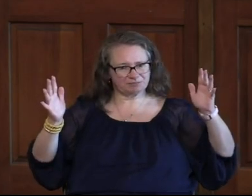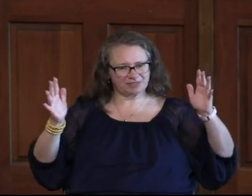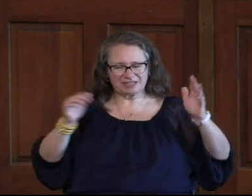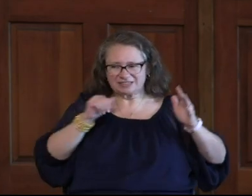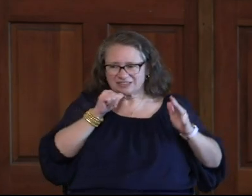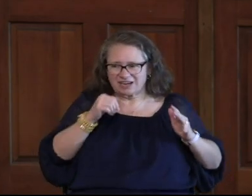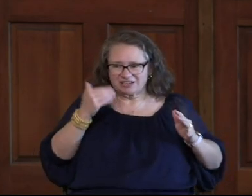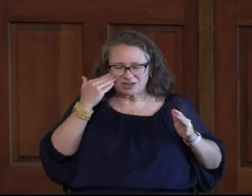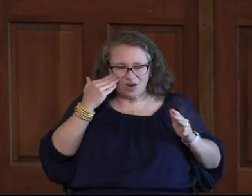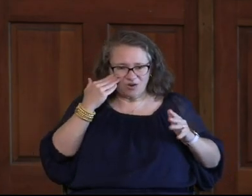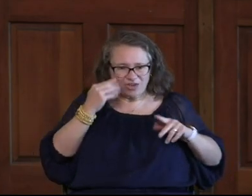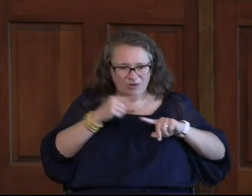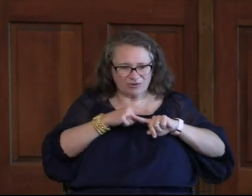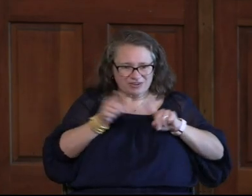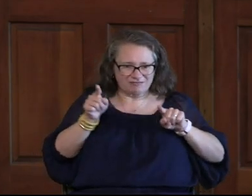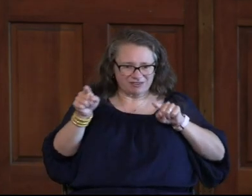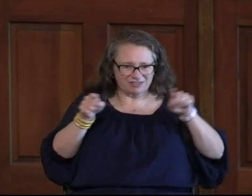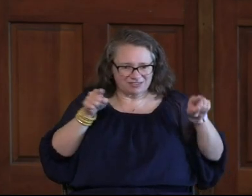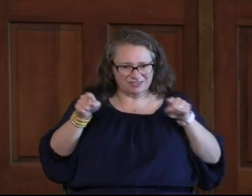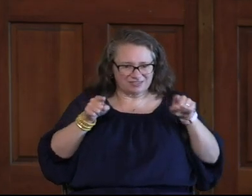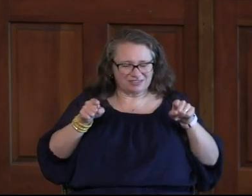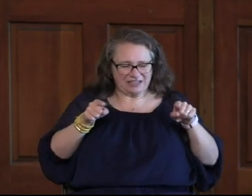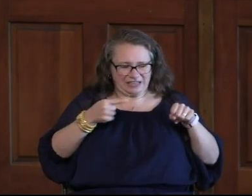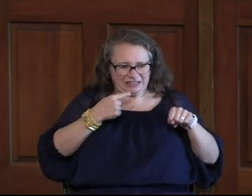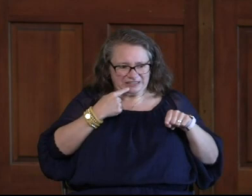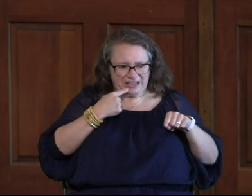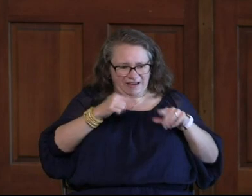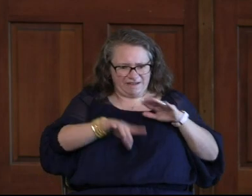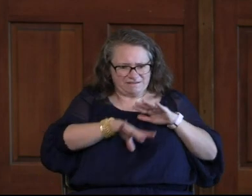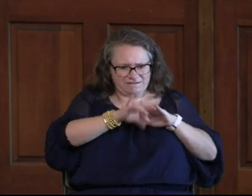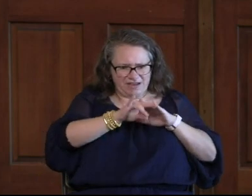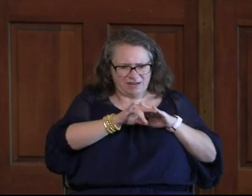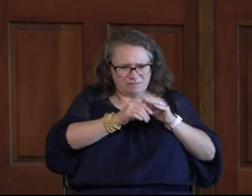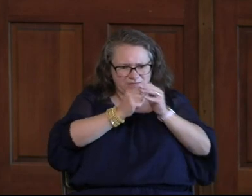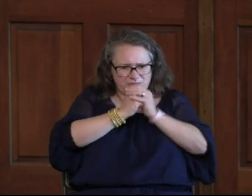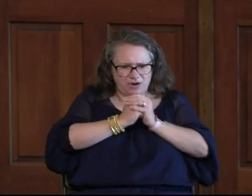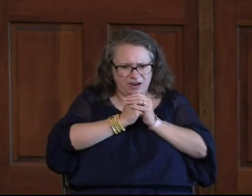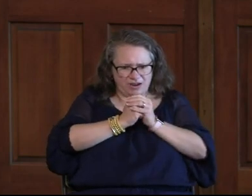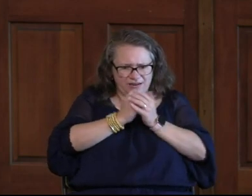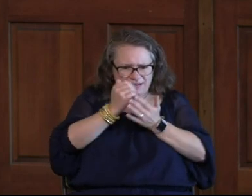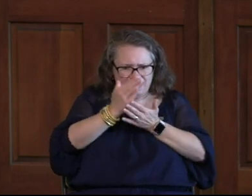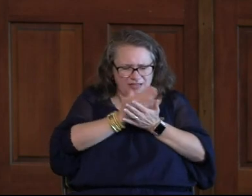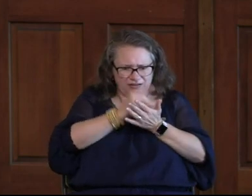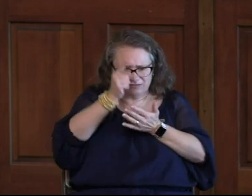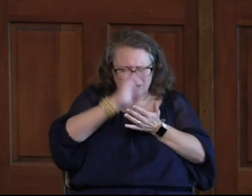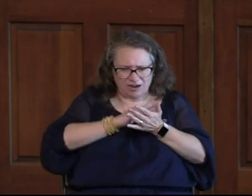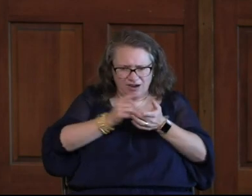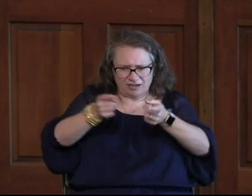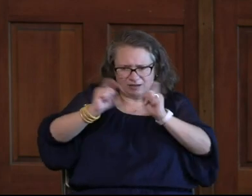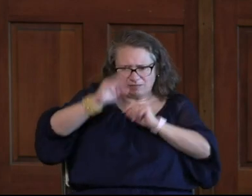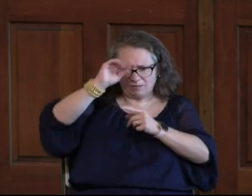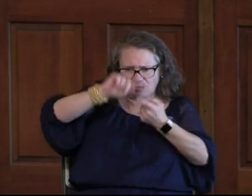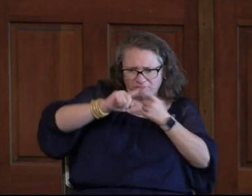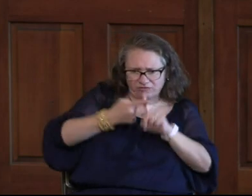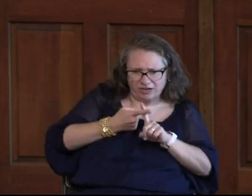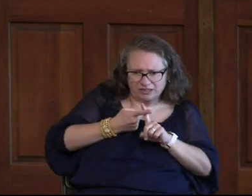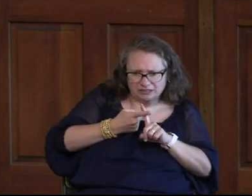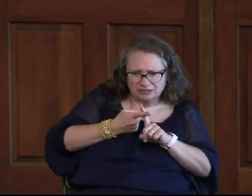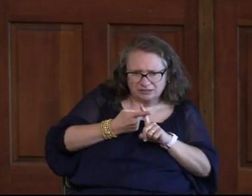She didn't realize they were different things. And so she said, I found my prayer life was praying, God, give me a boyfriend.